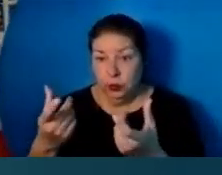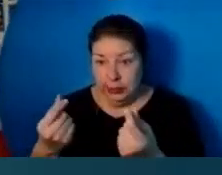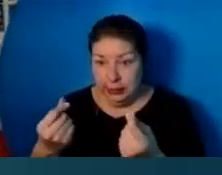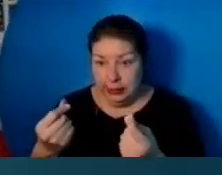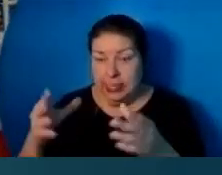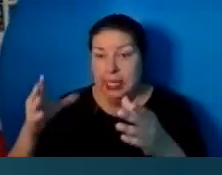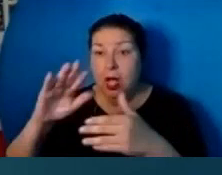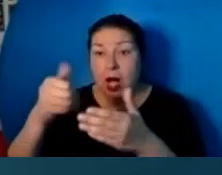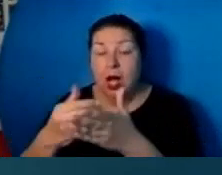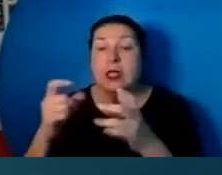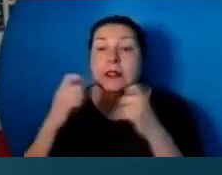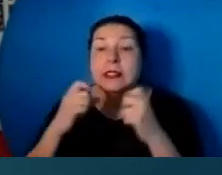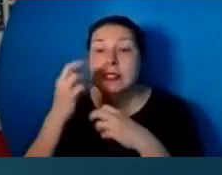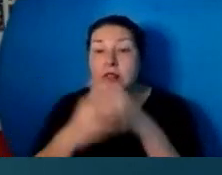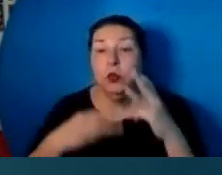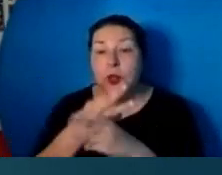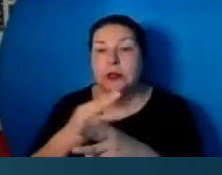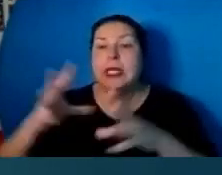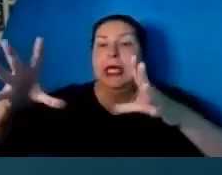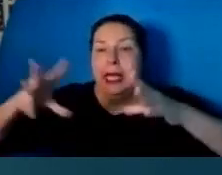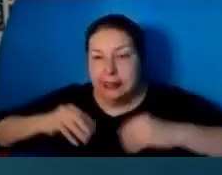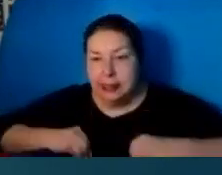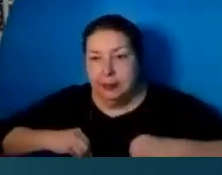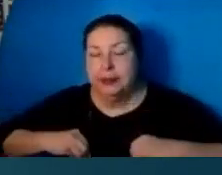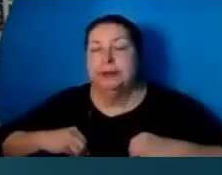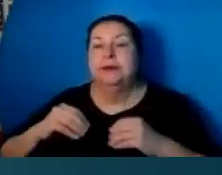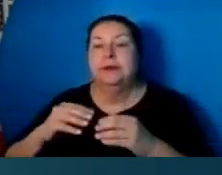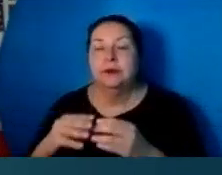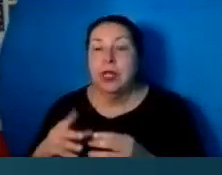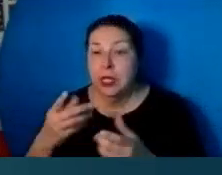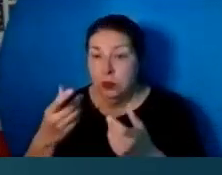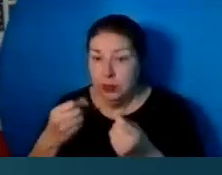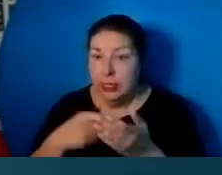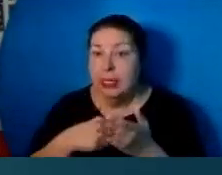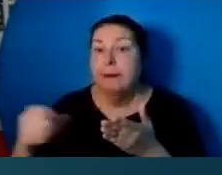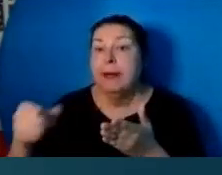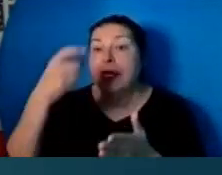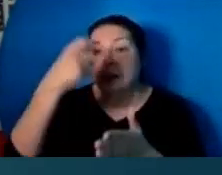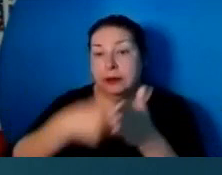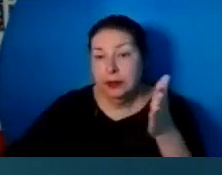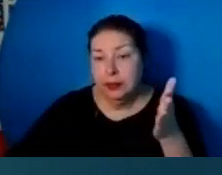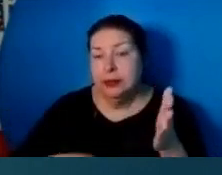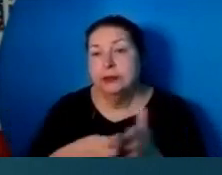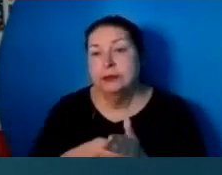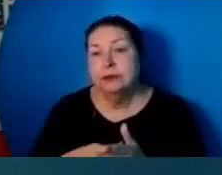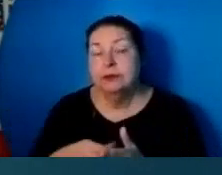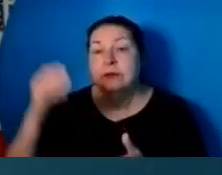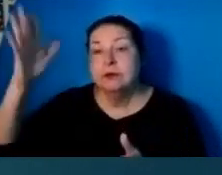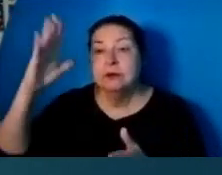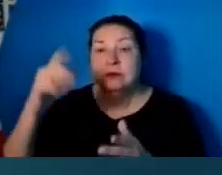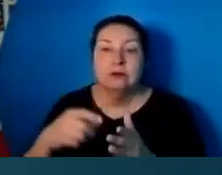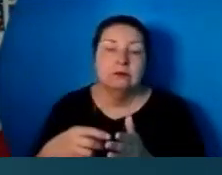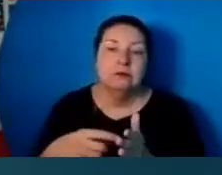for all mankind for all time. And he paid the price. God demanded that a